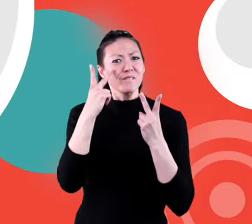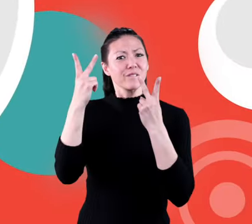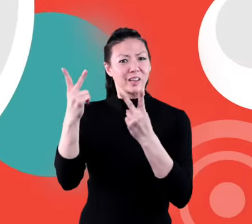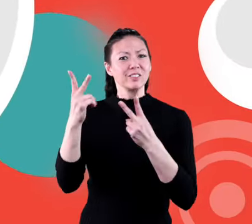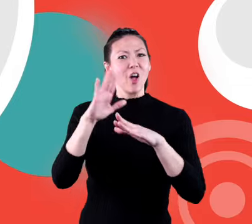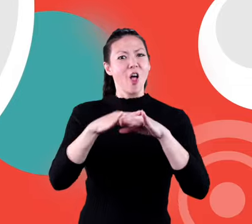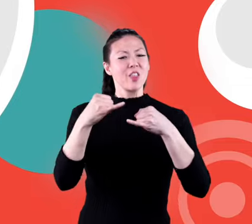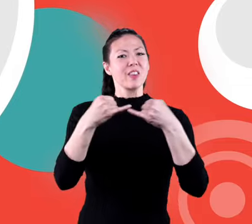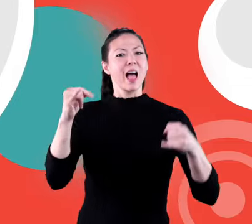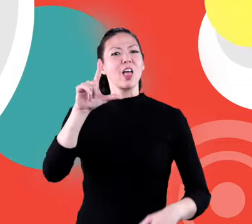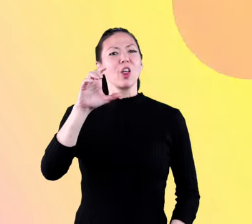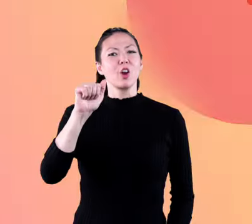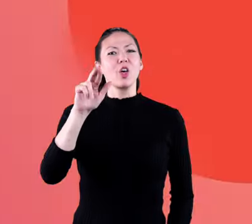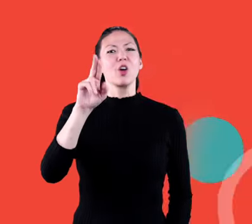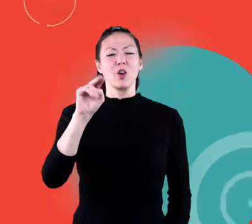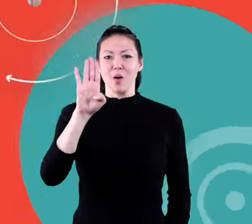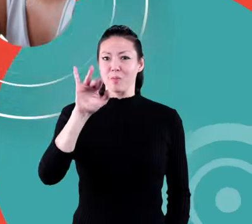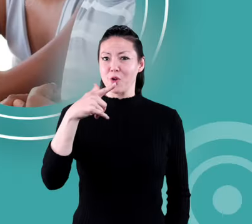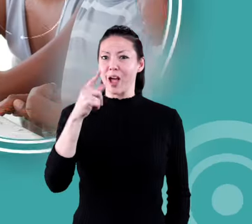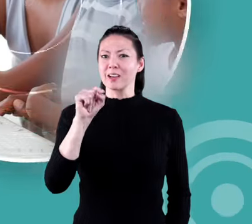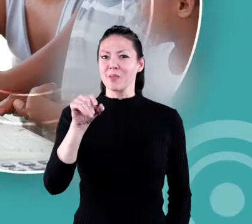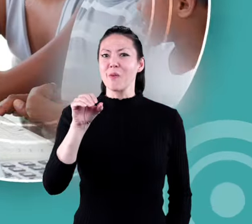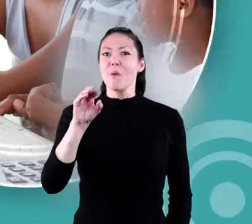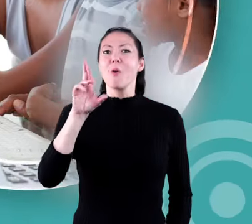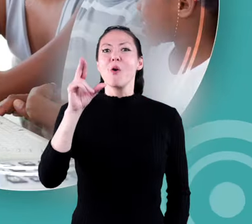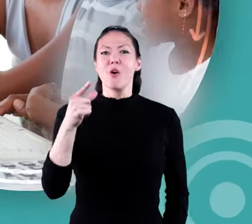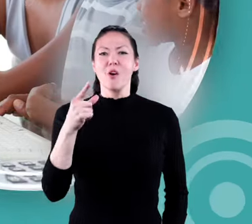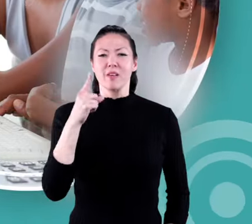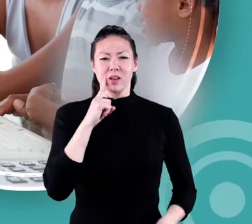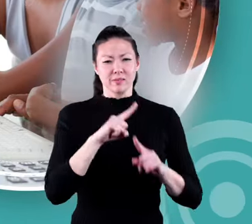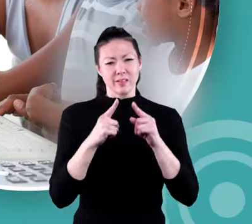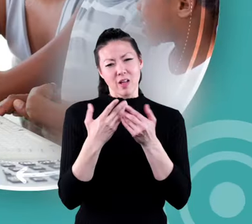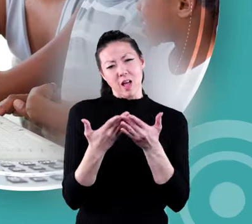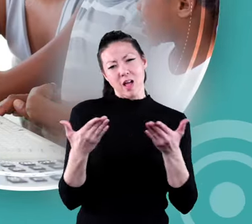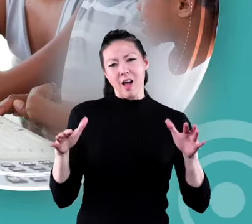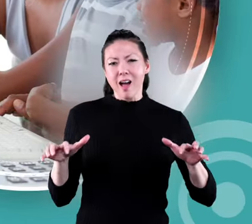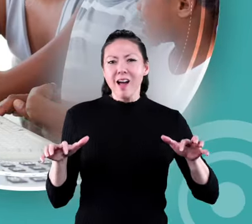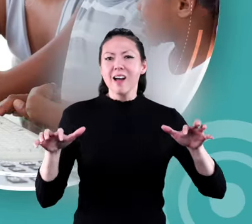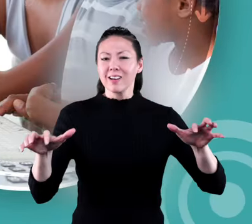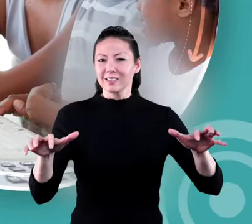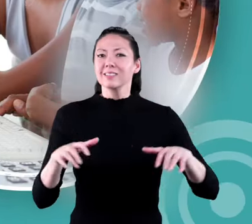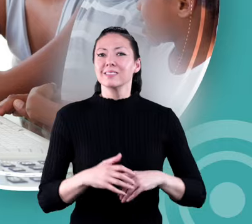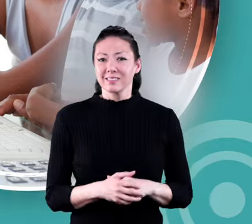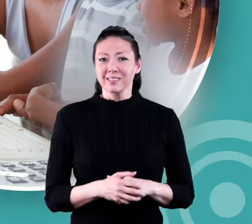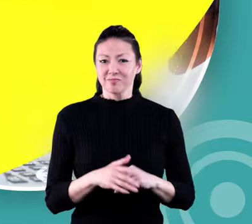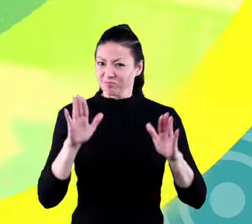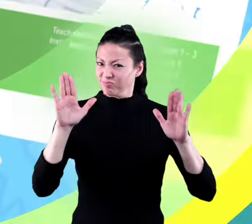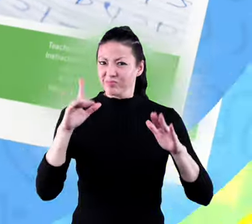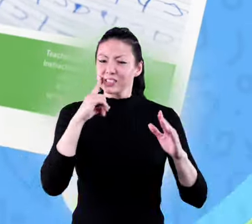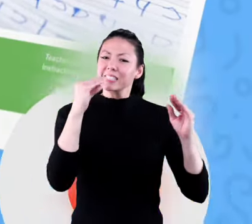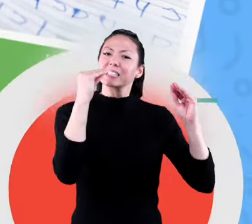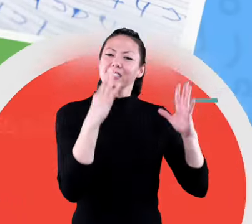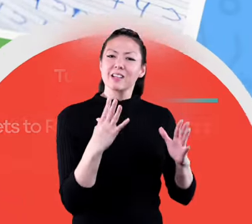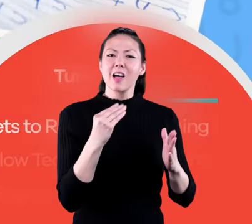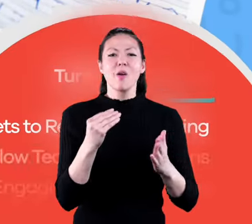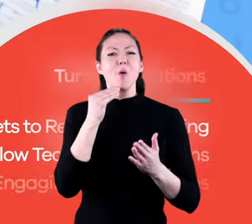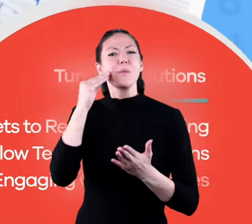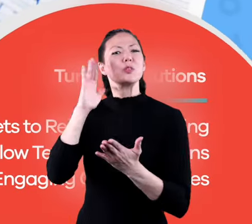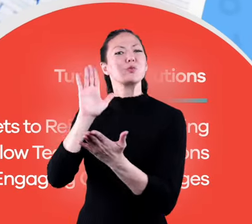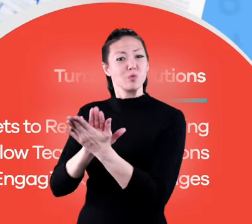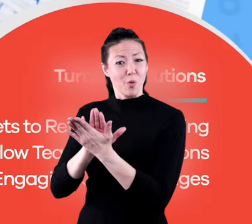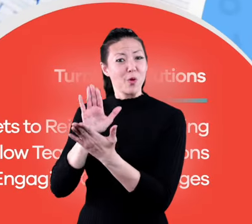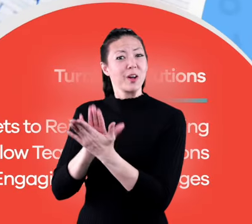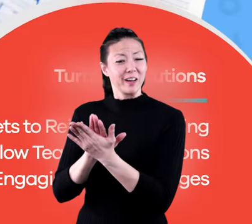with us visit us at learnbright.org for thousands of free resources and turnkey